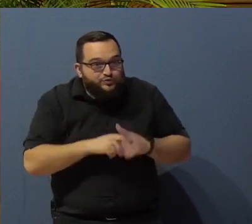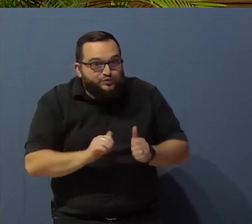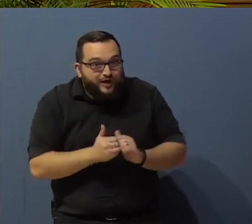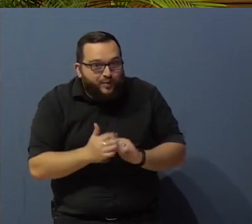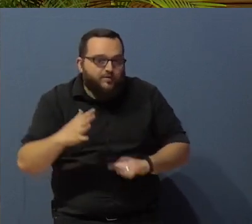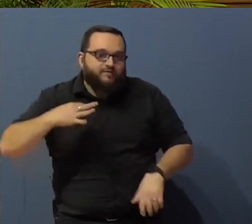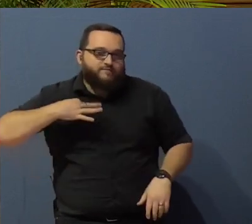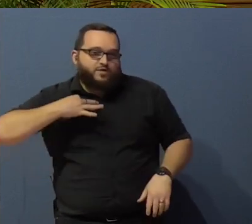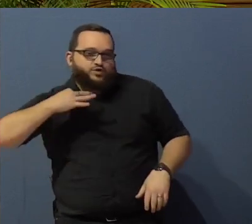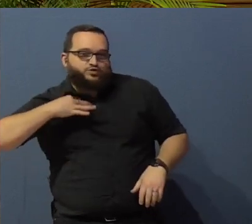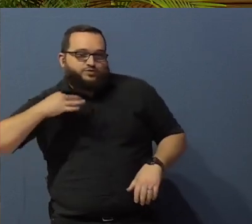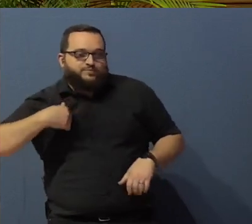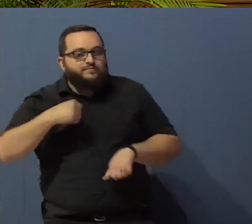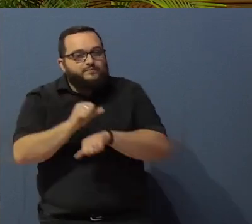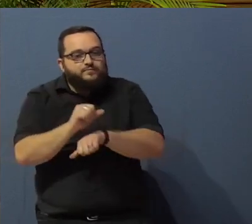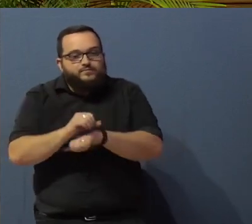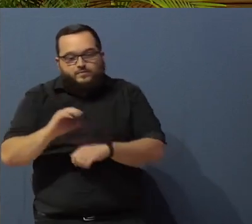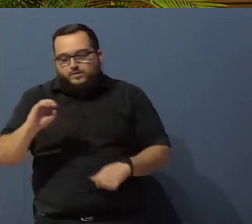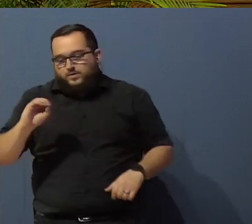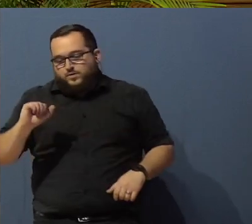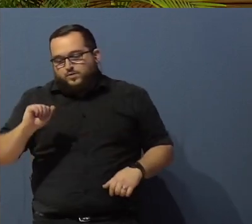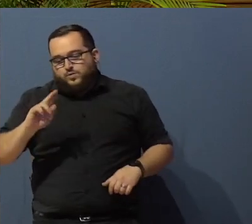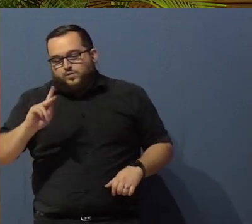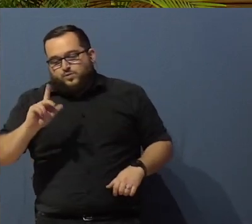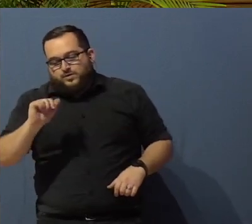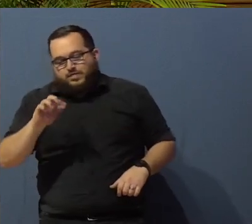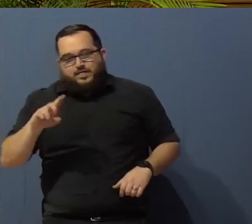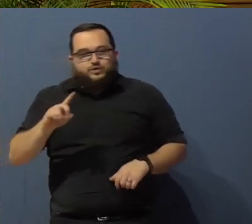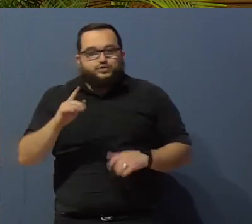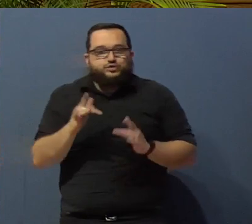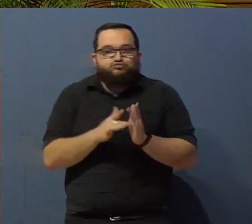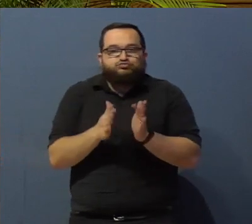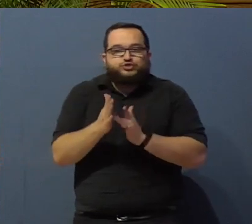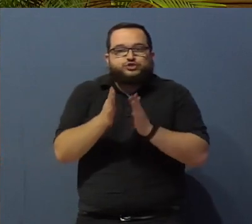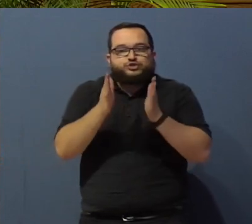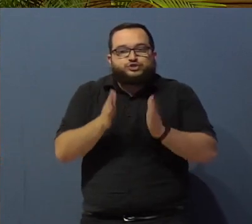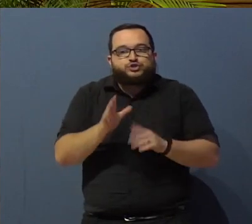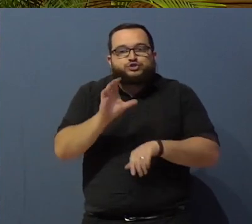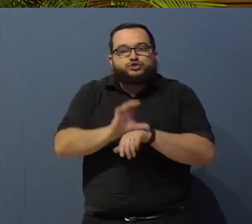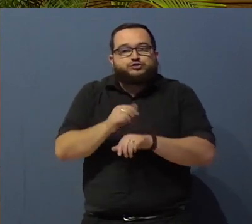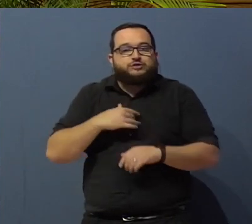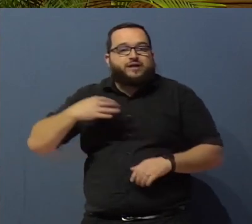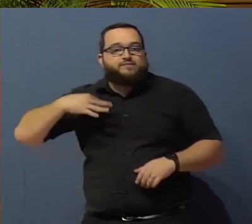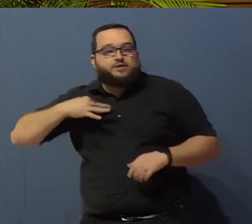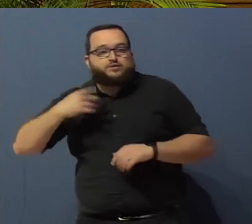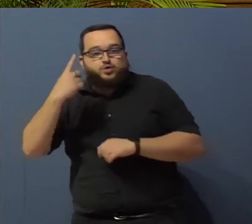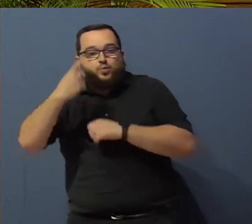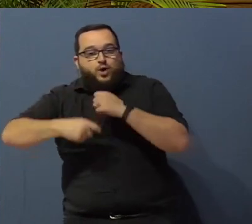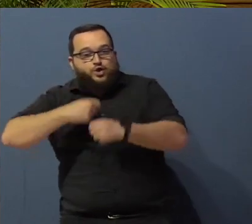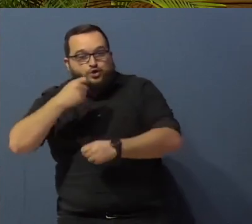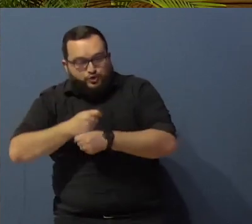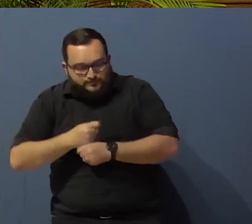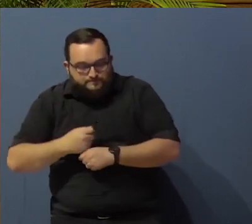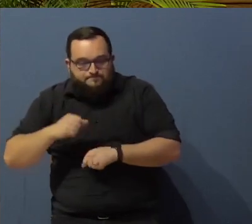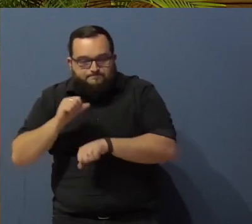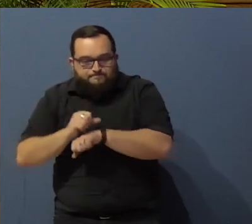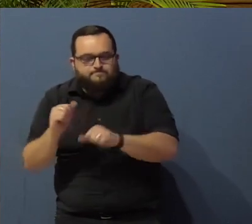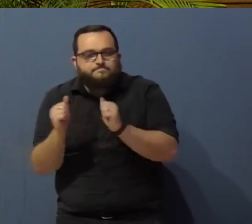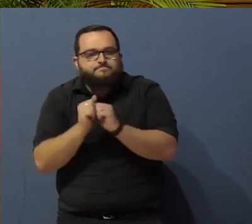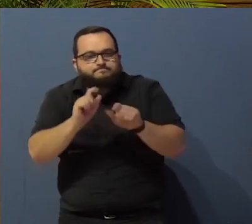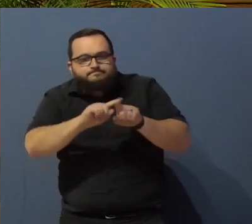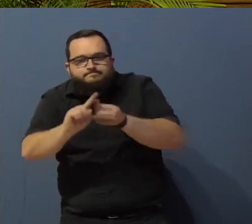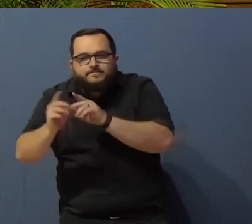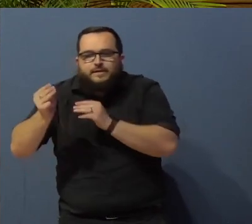When I worked at Oakland Christian Church, I volunteered there for a year, working with the different